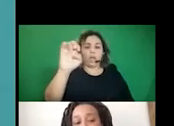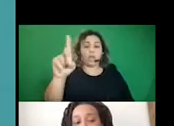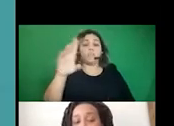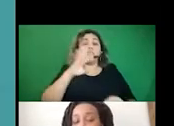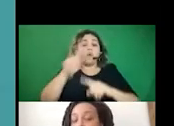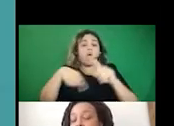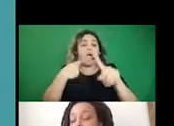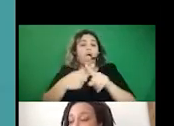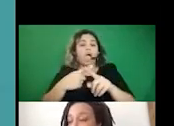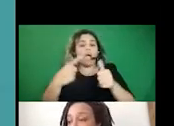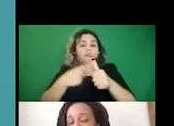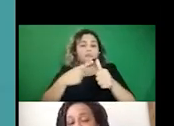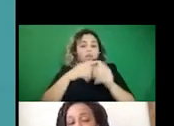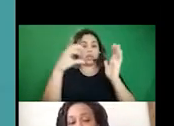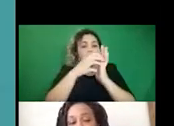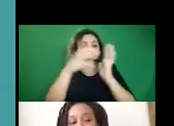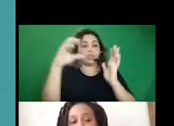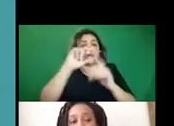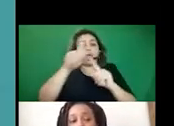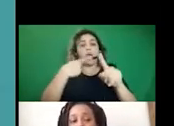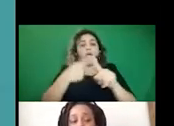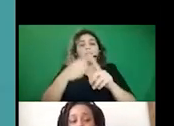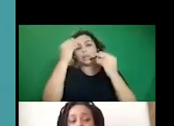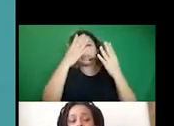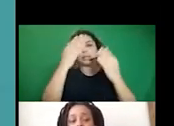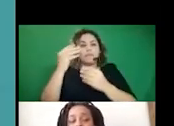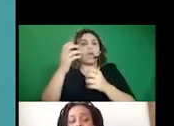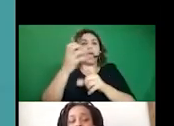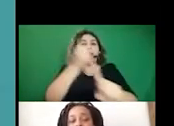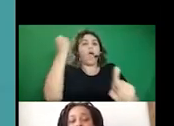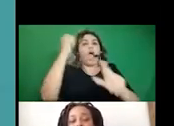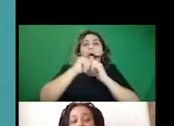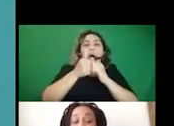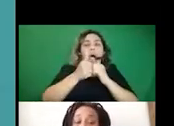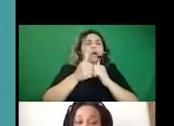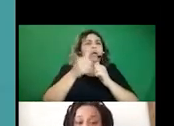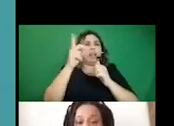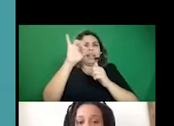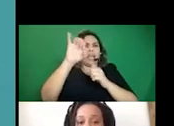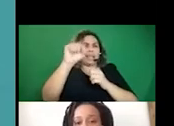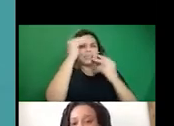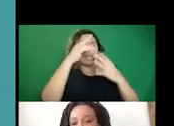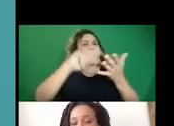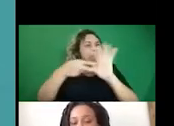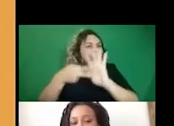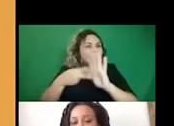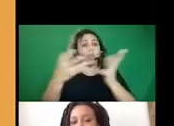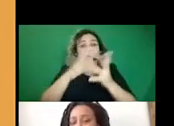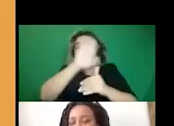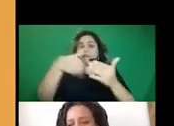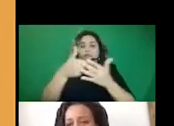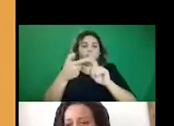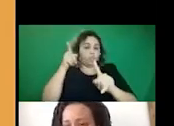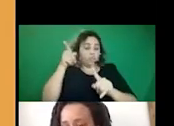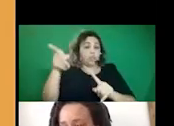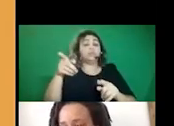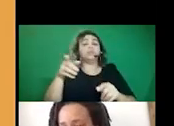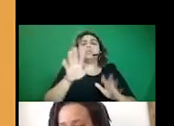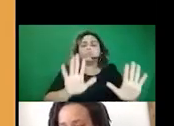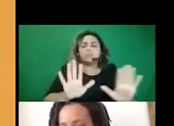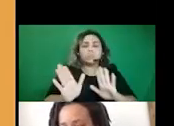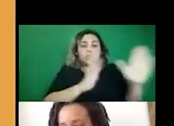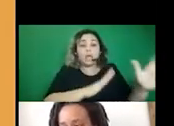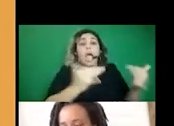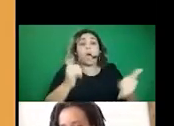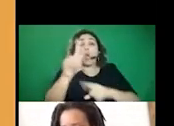course, first draft for their analysis around this information and also their, um, definitions. Any questions about